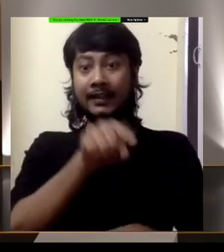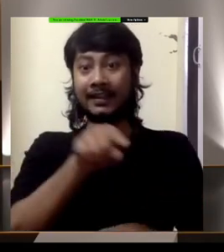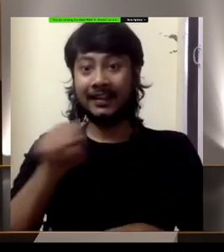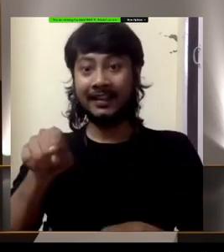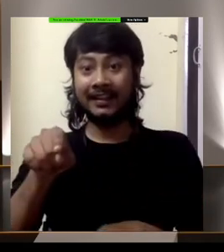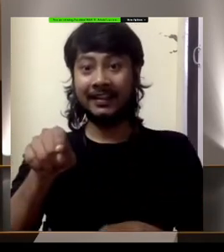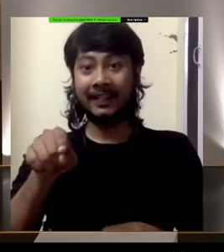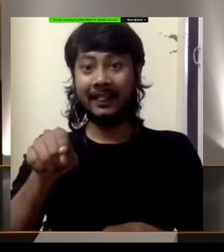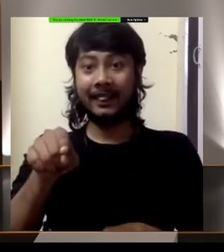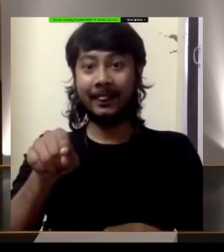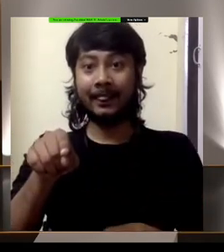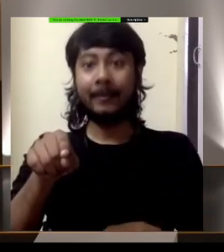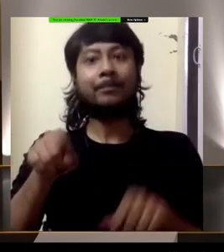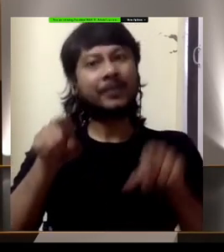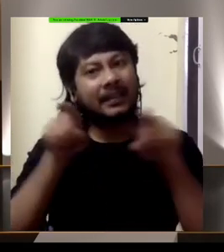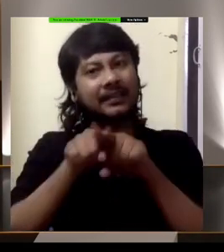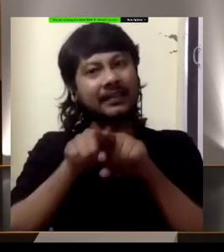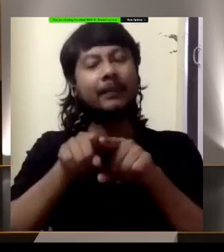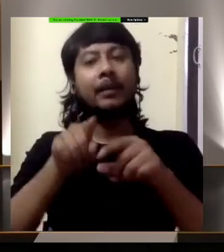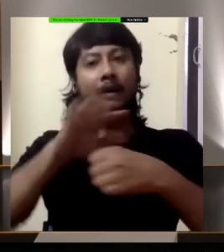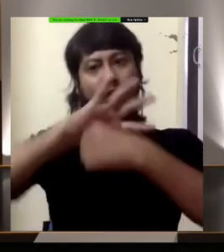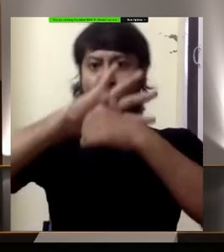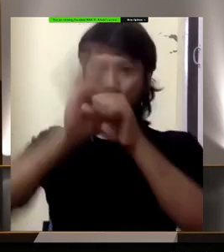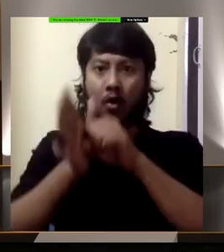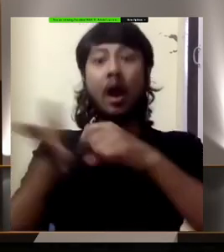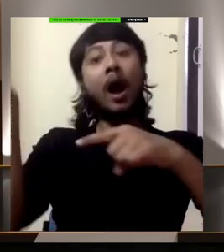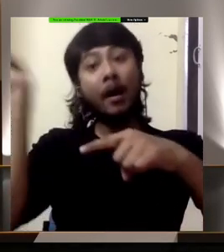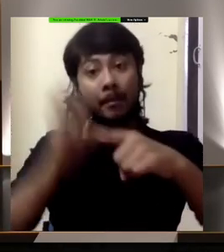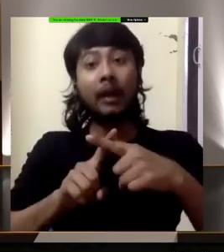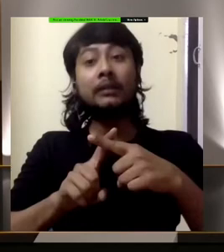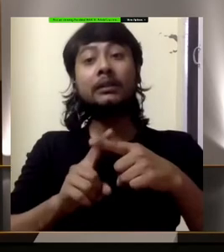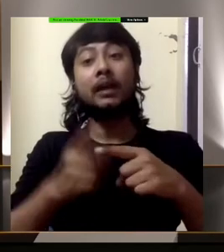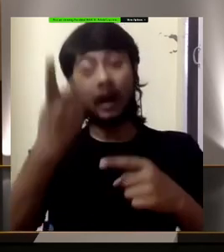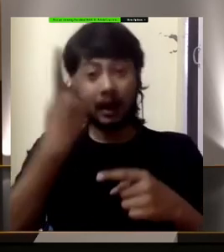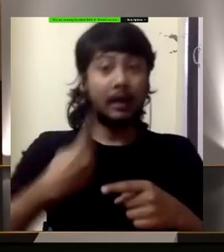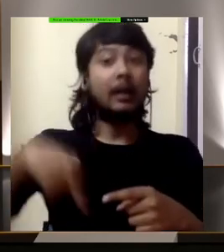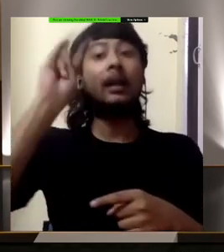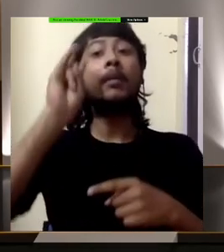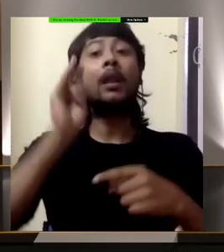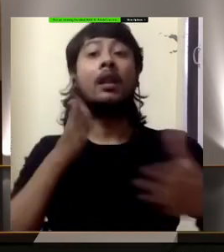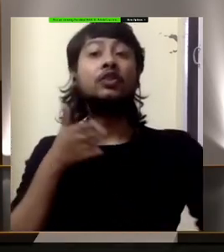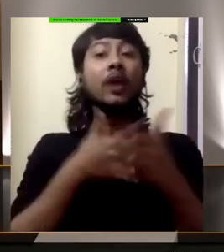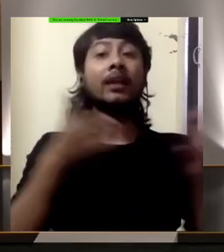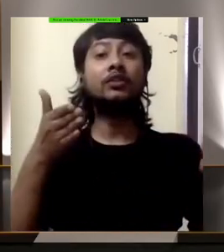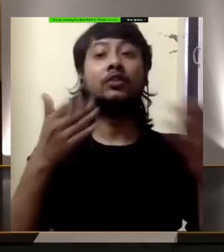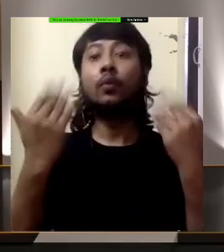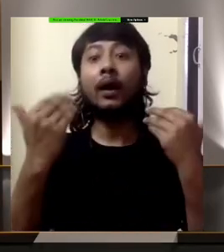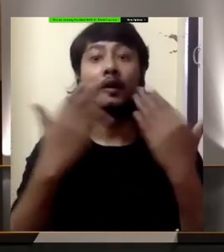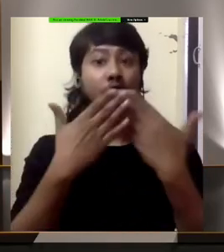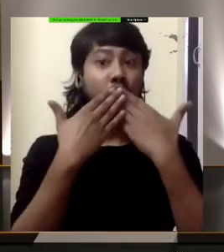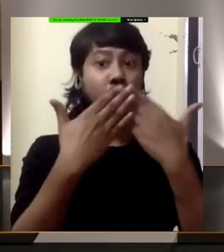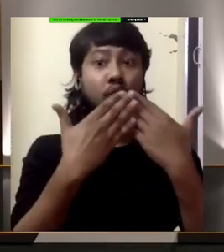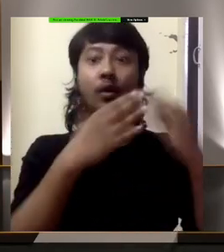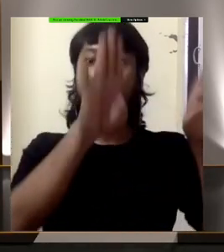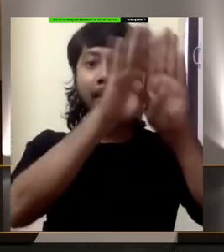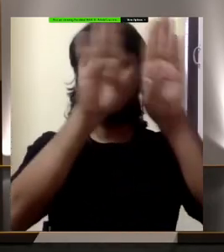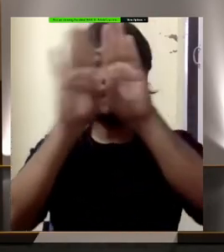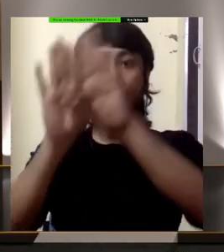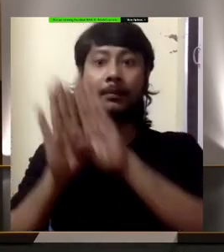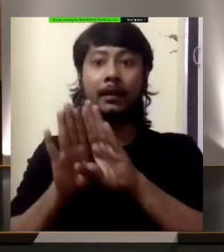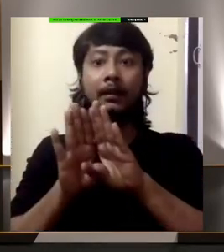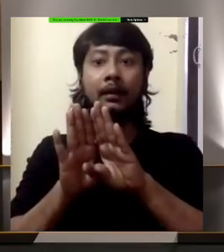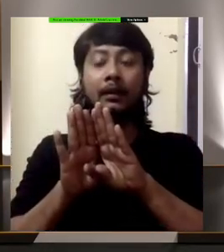lockdown within a lockdown, particularly with schools closed, special education centers closed?